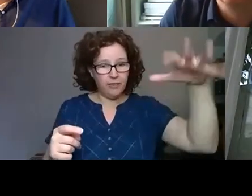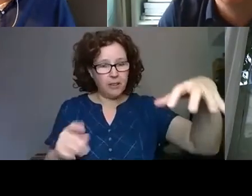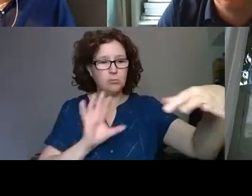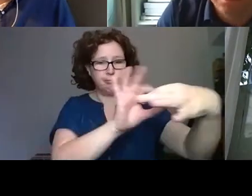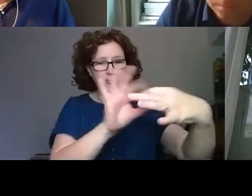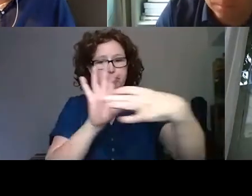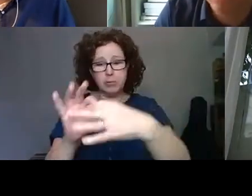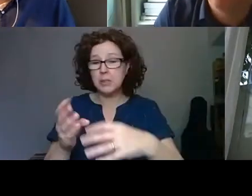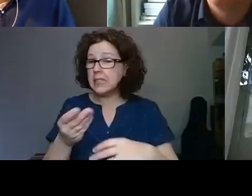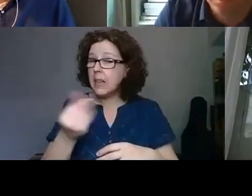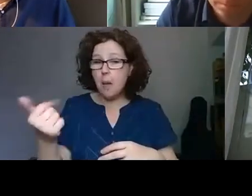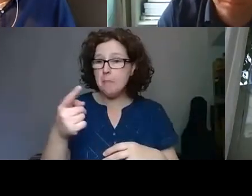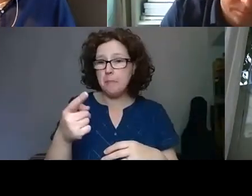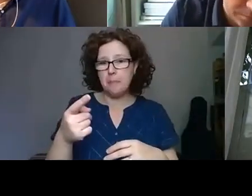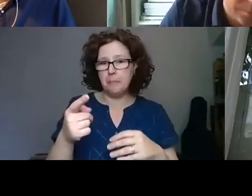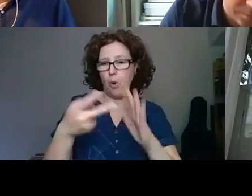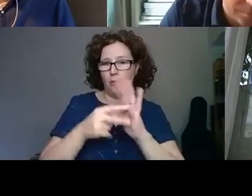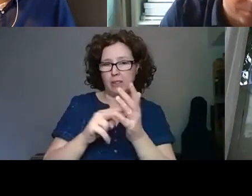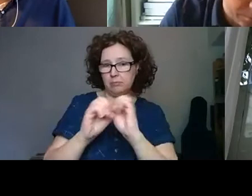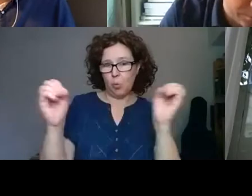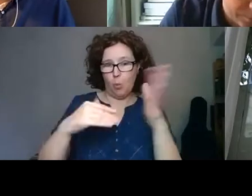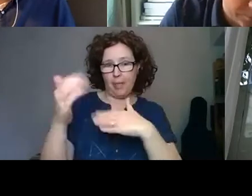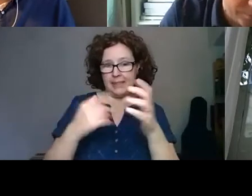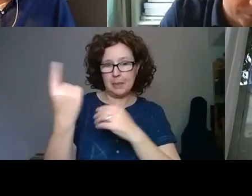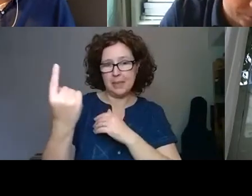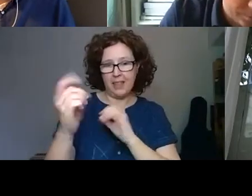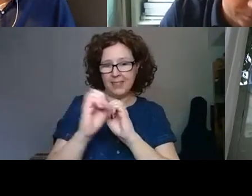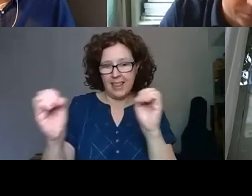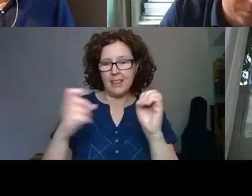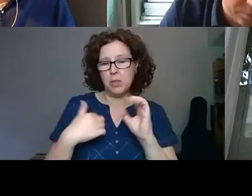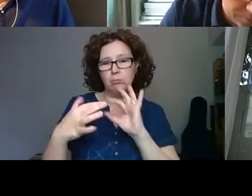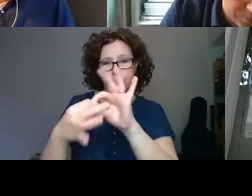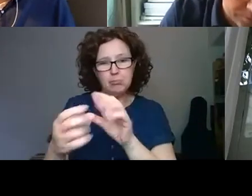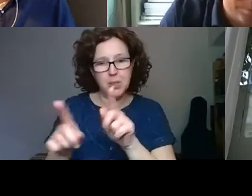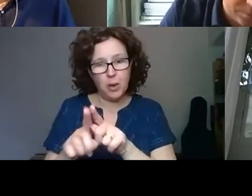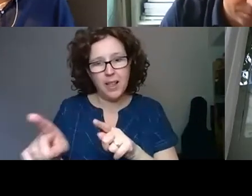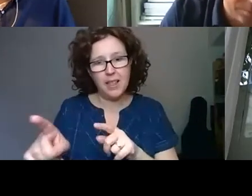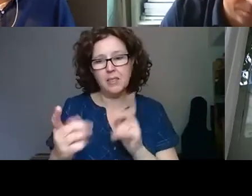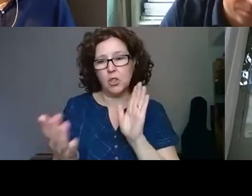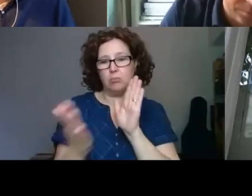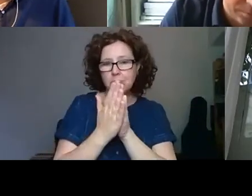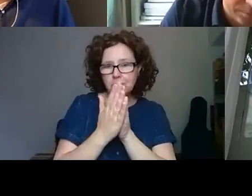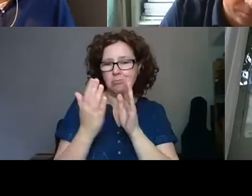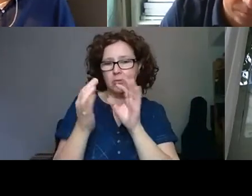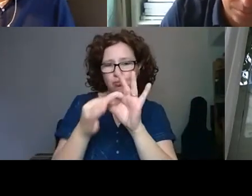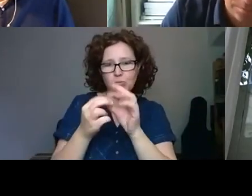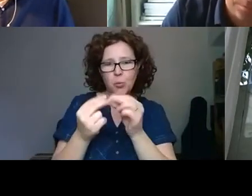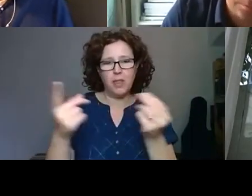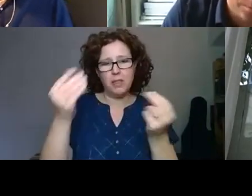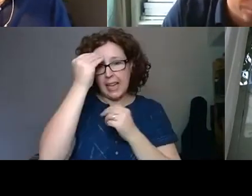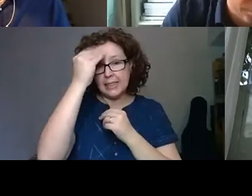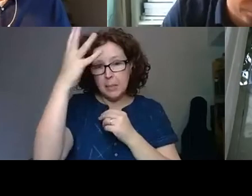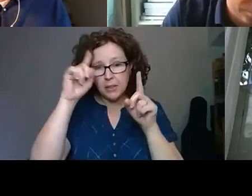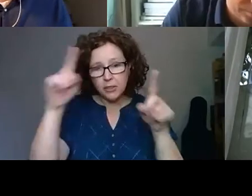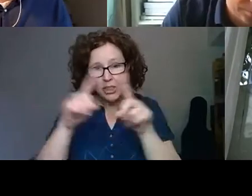building based. So we work closely with art organisations, with academia, but